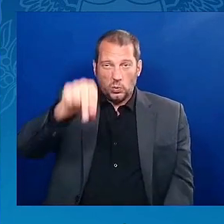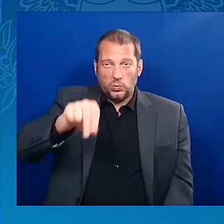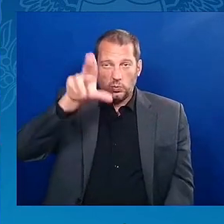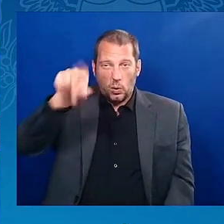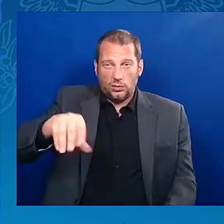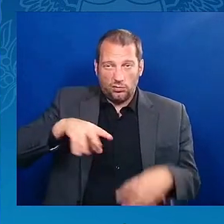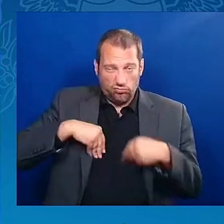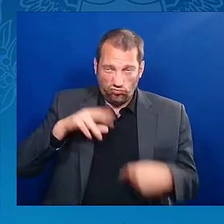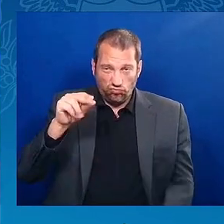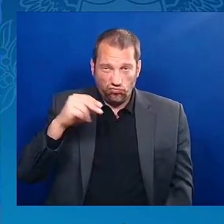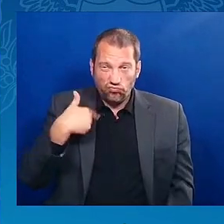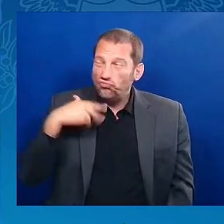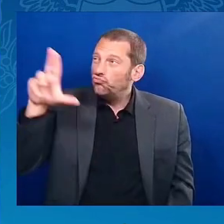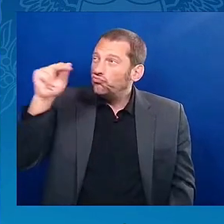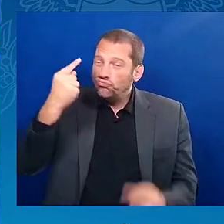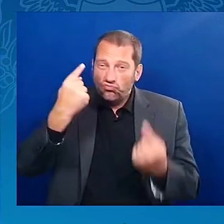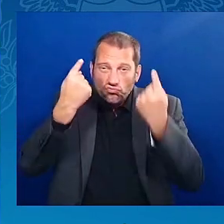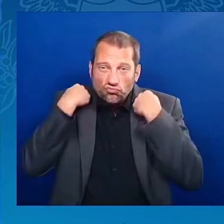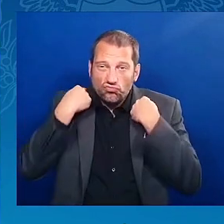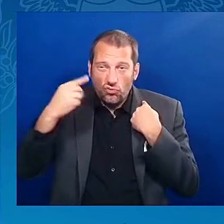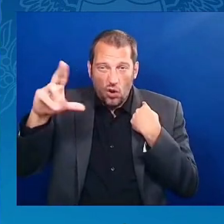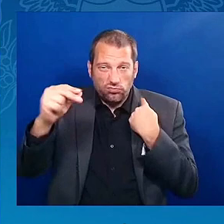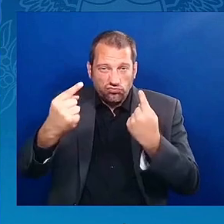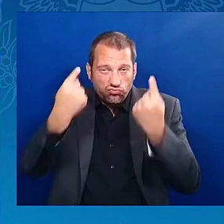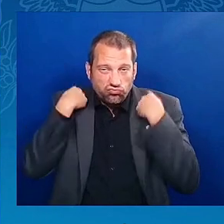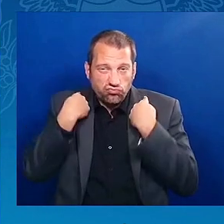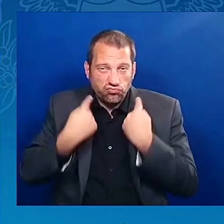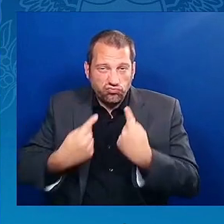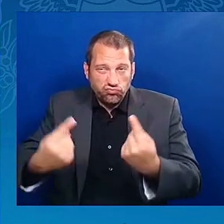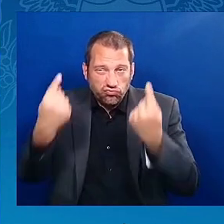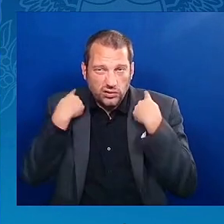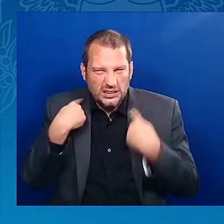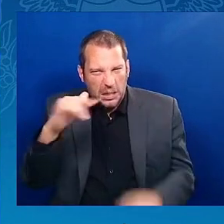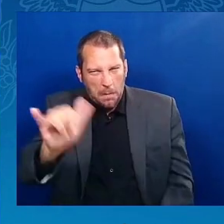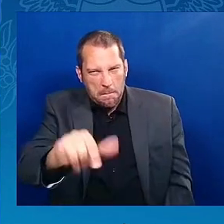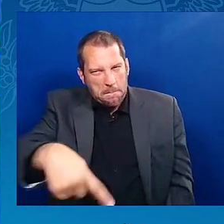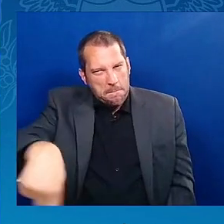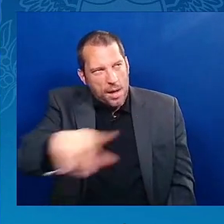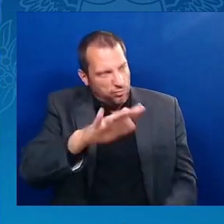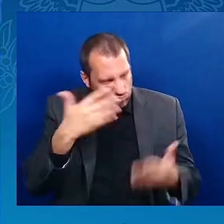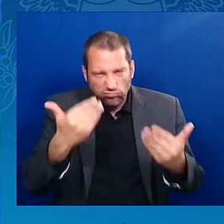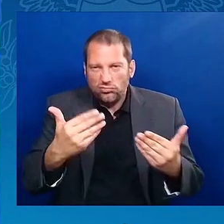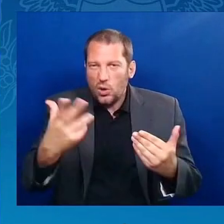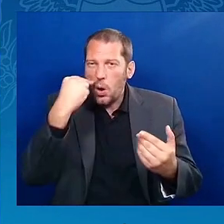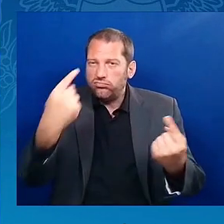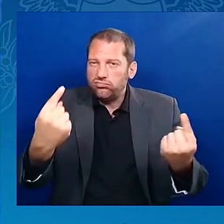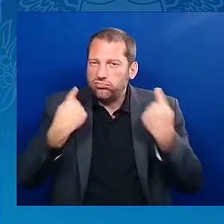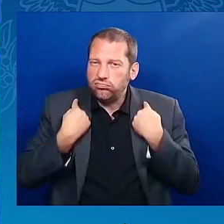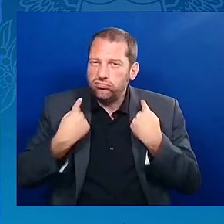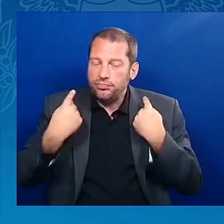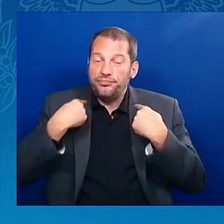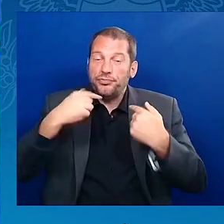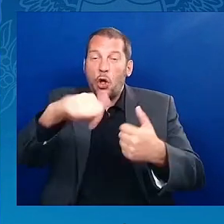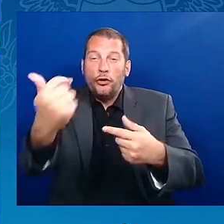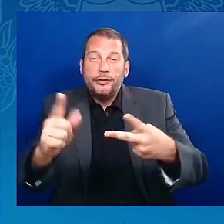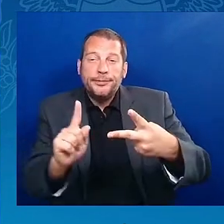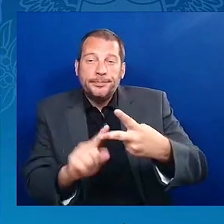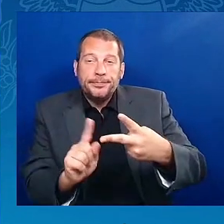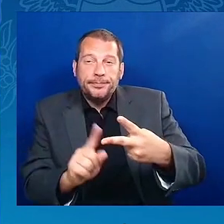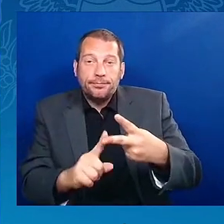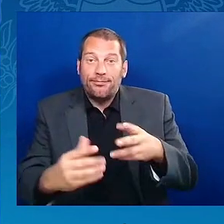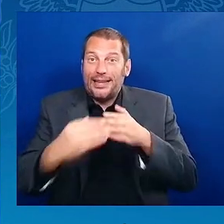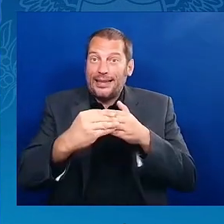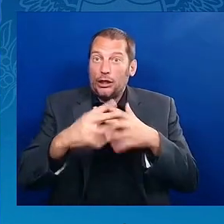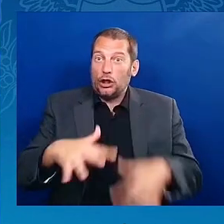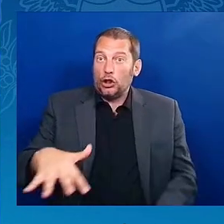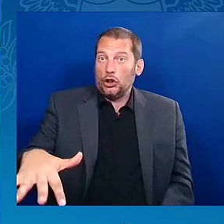the leaders in this room know the experience that I will now describe. But to the young leaders, I will say, you're going to, in